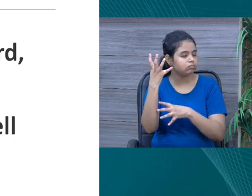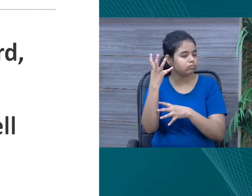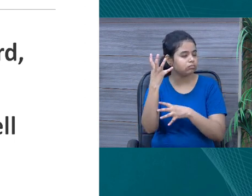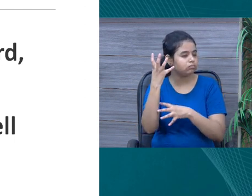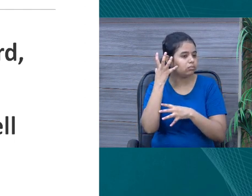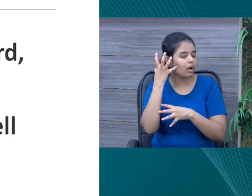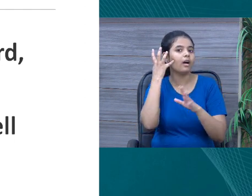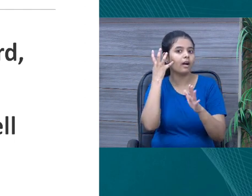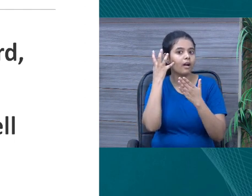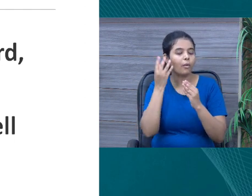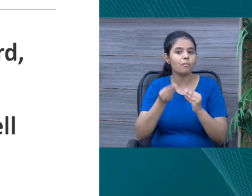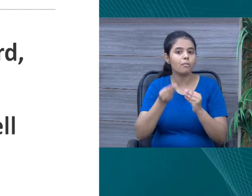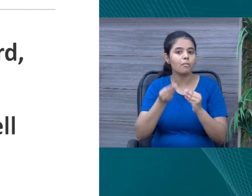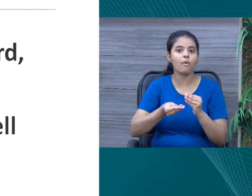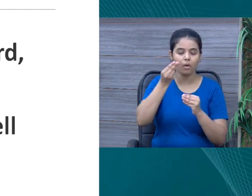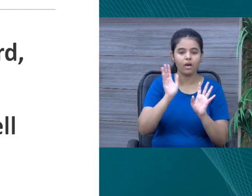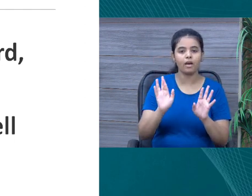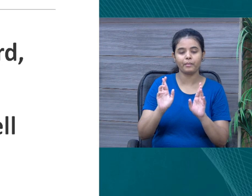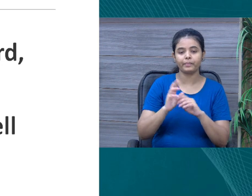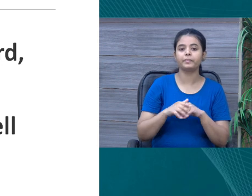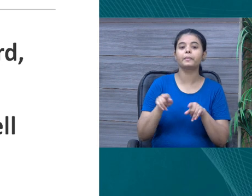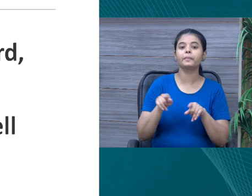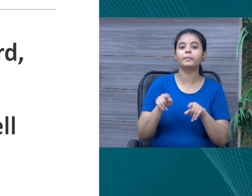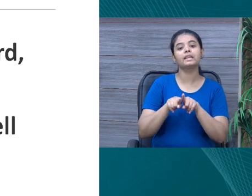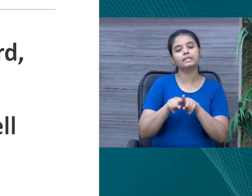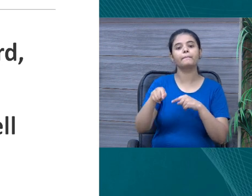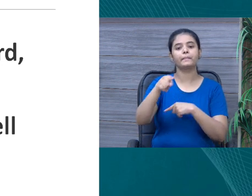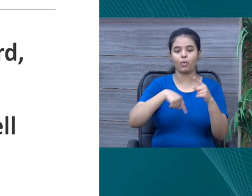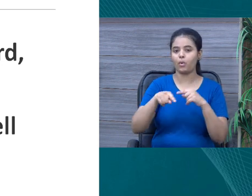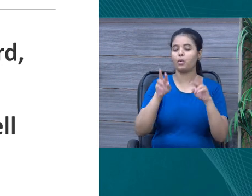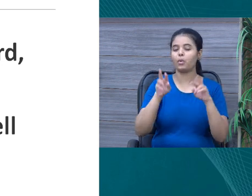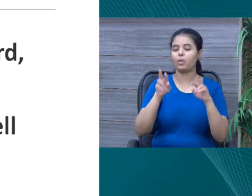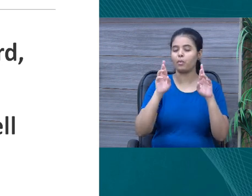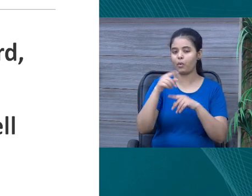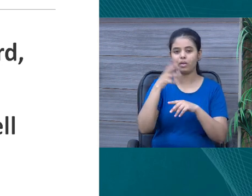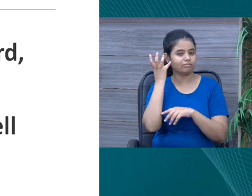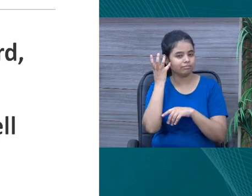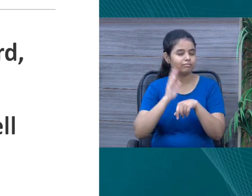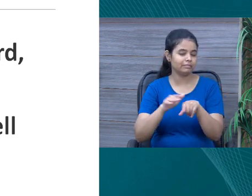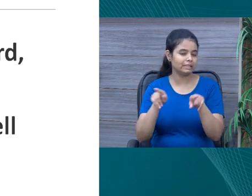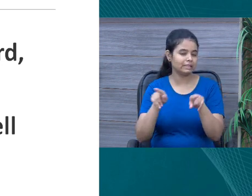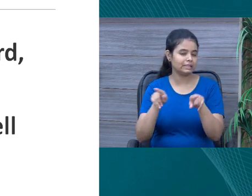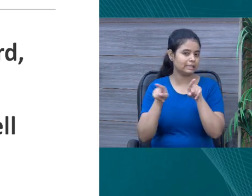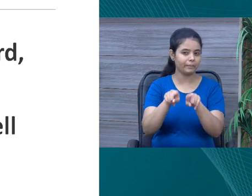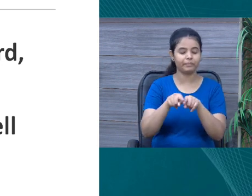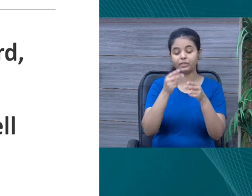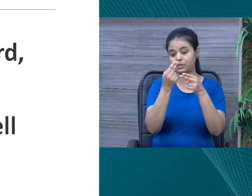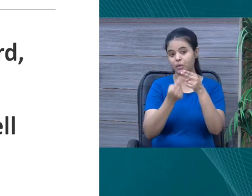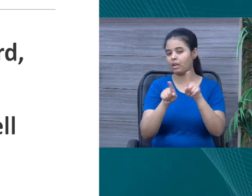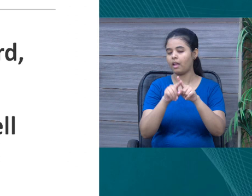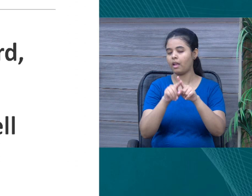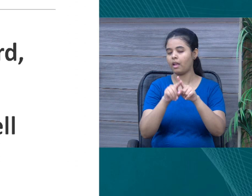it more great. And sing it and listen rest the people. That was the story. That was the poem